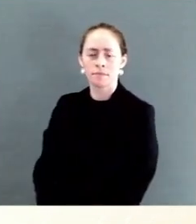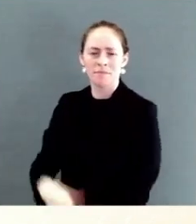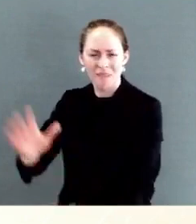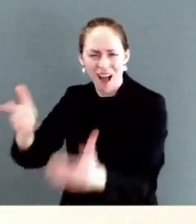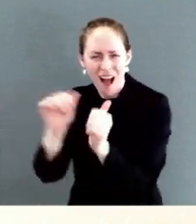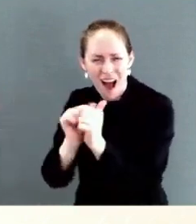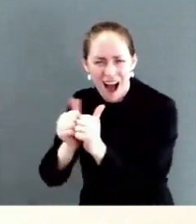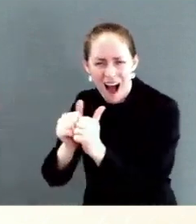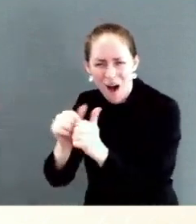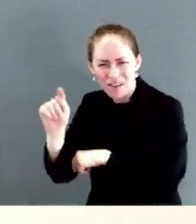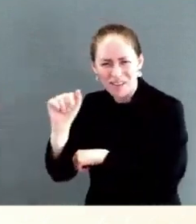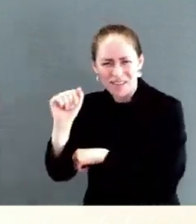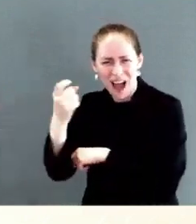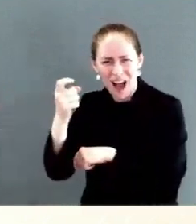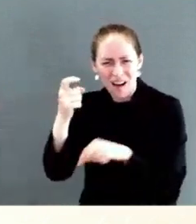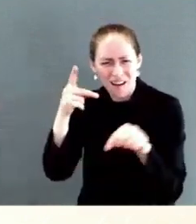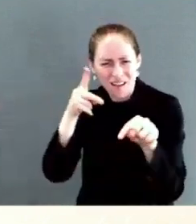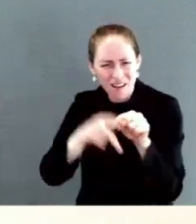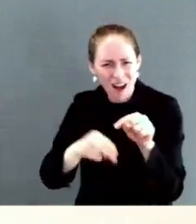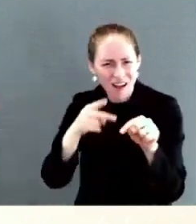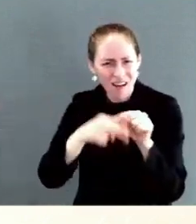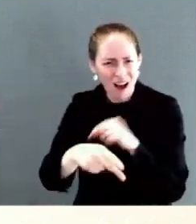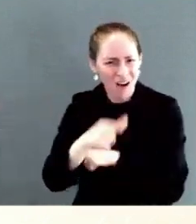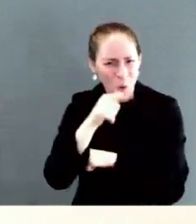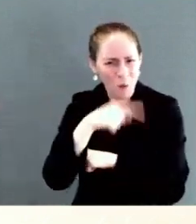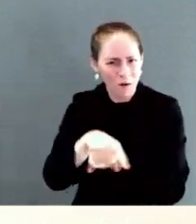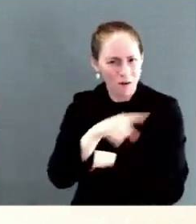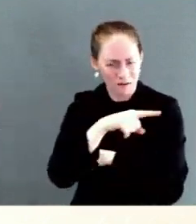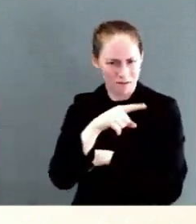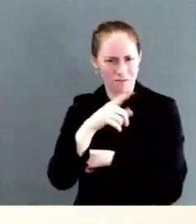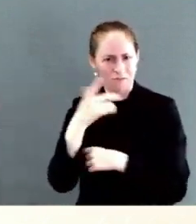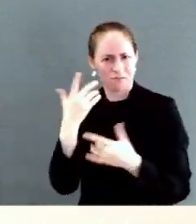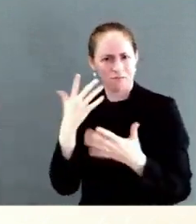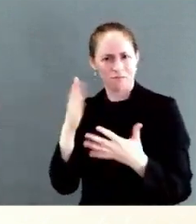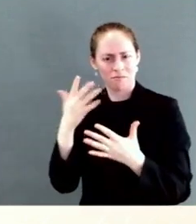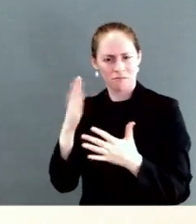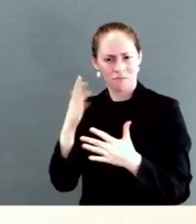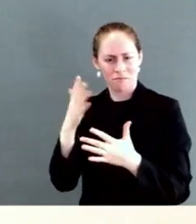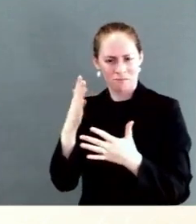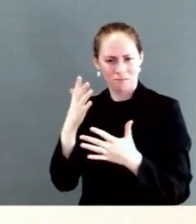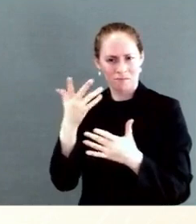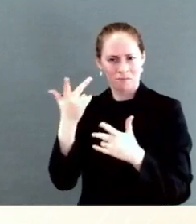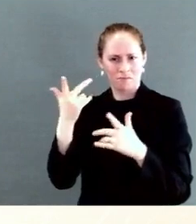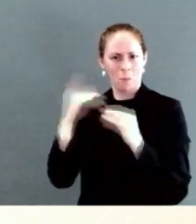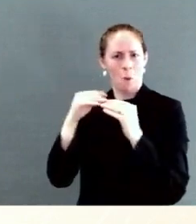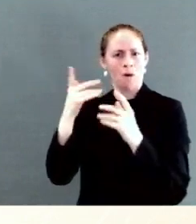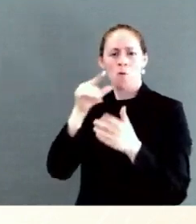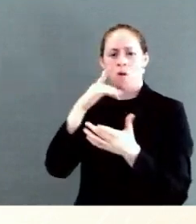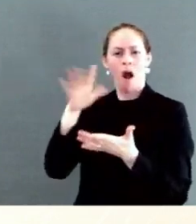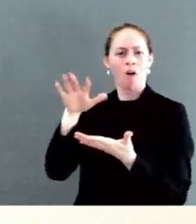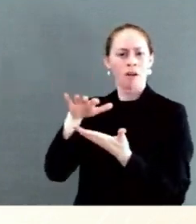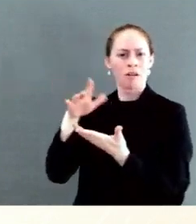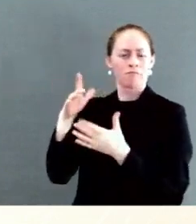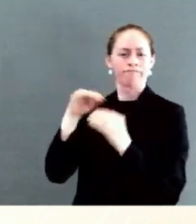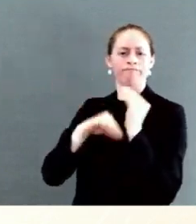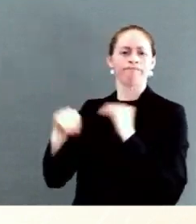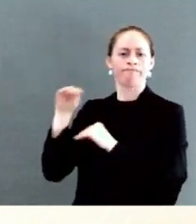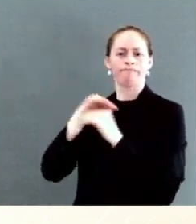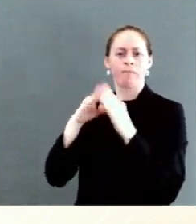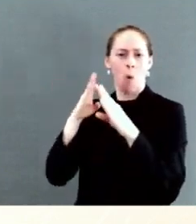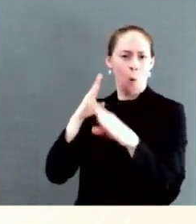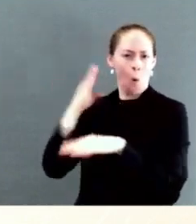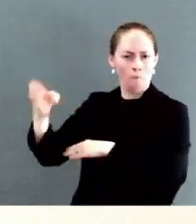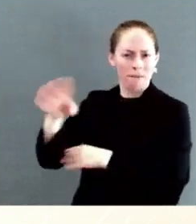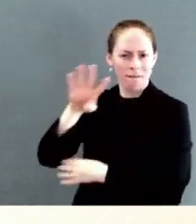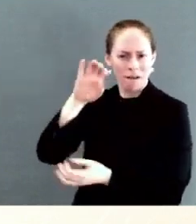values of protecting middle-class people? It just doesn't make any sense. Why would he be okay to give a tax cut for someone